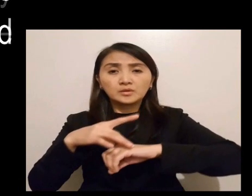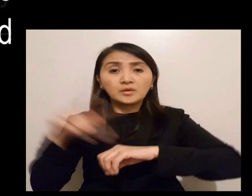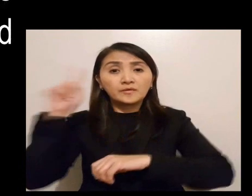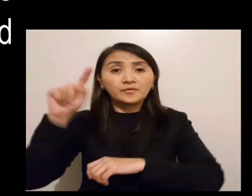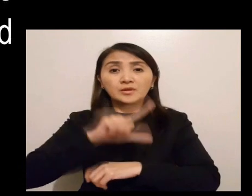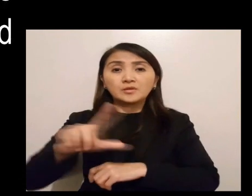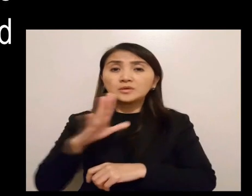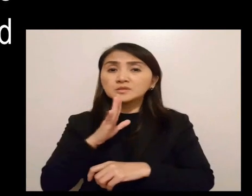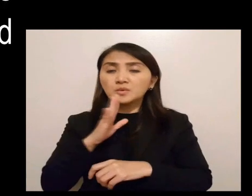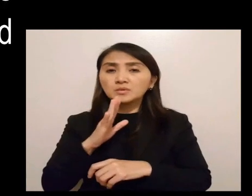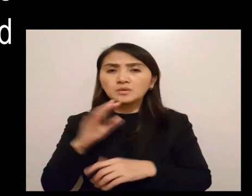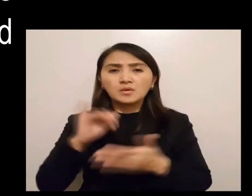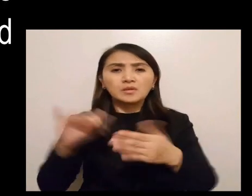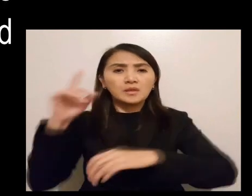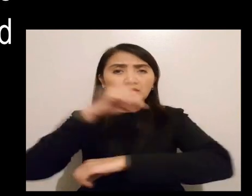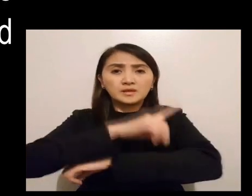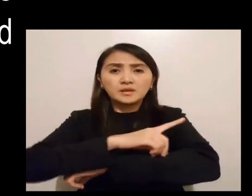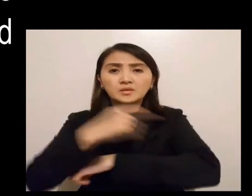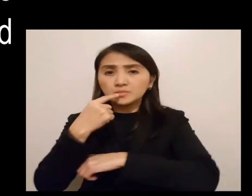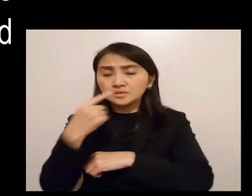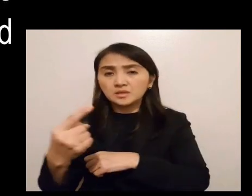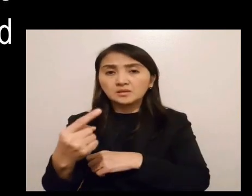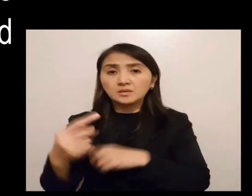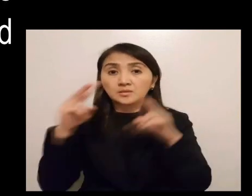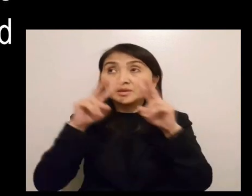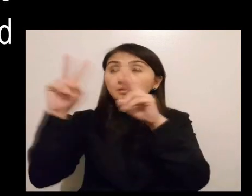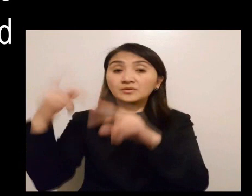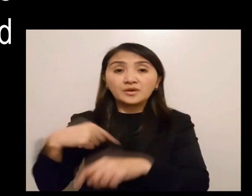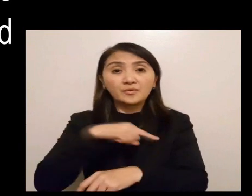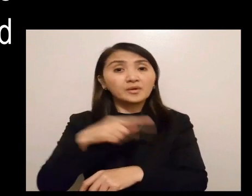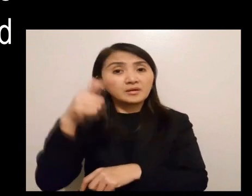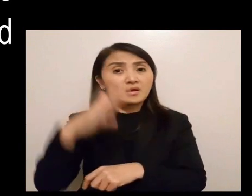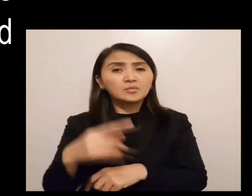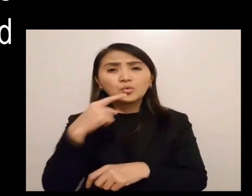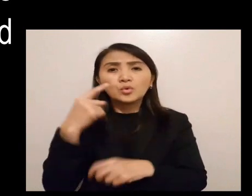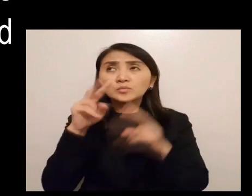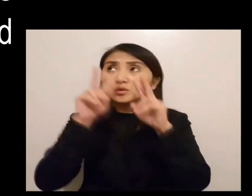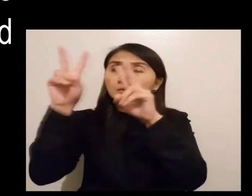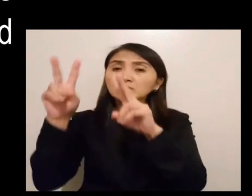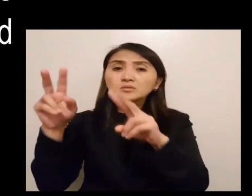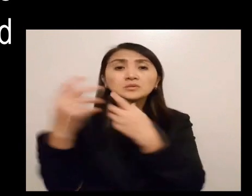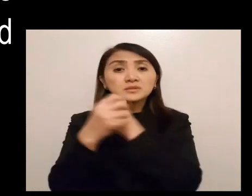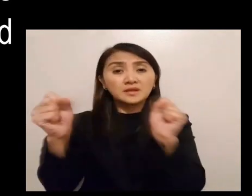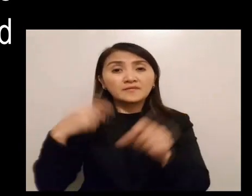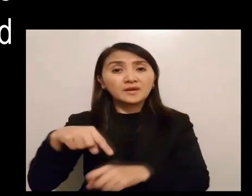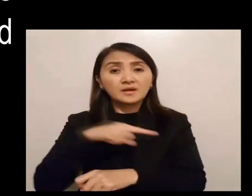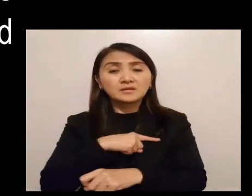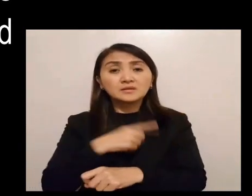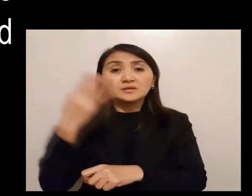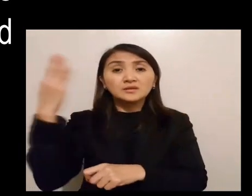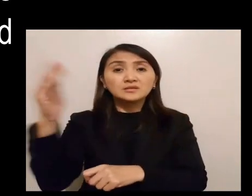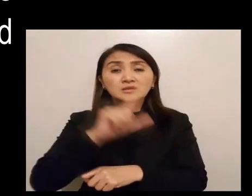earth, for the Lord has spoken. On that day it will be said, Behold our God, to whom we look to